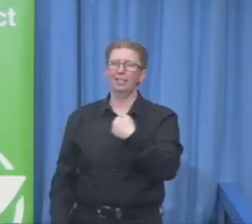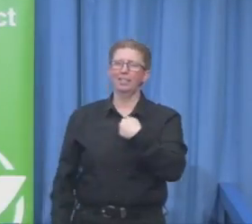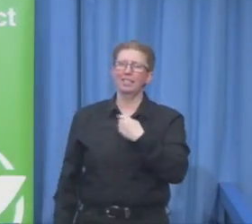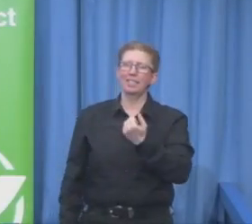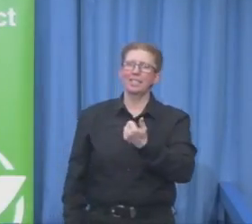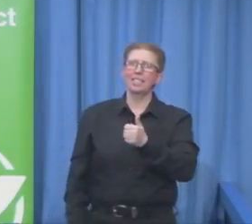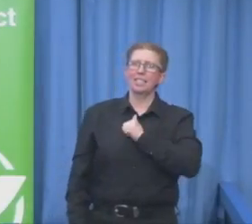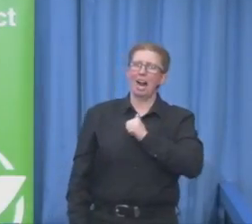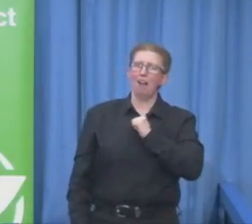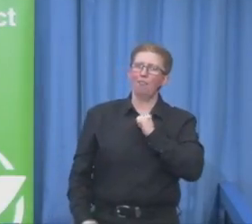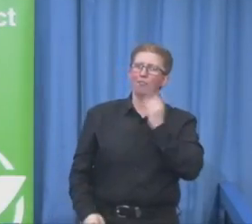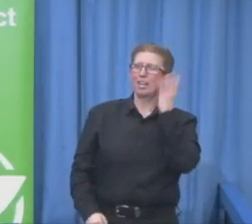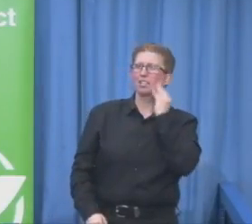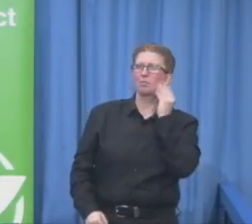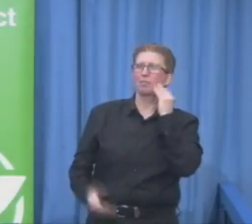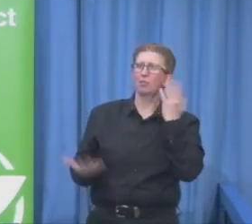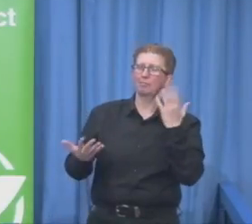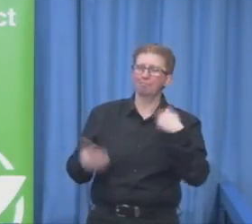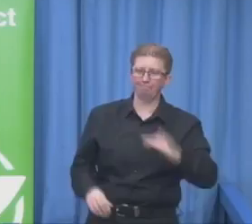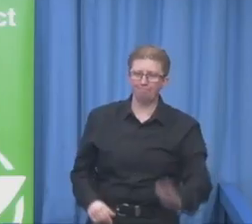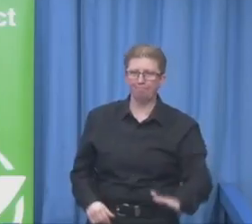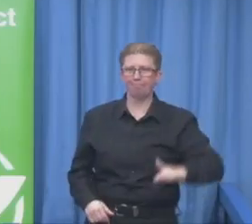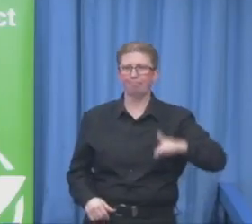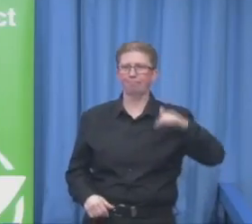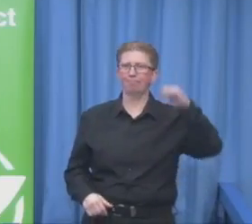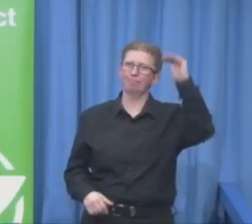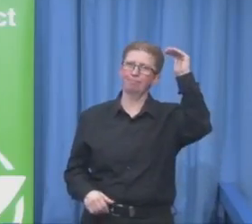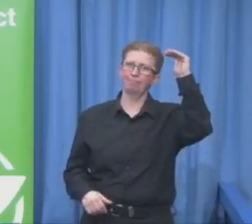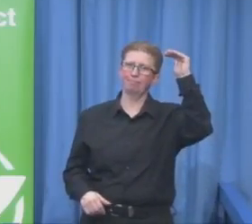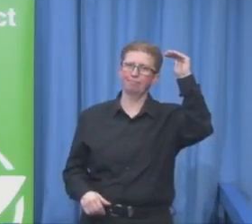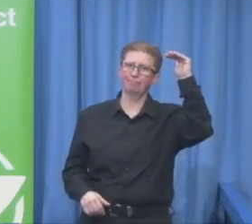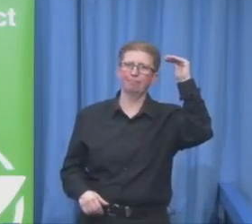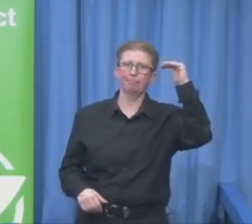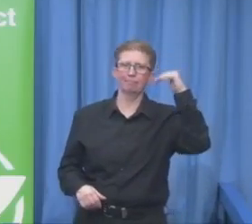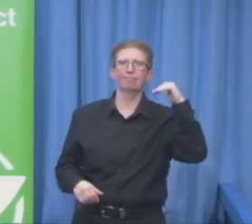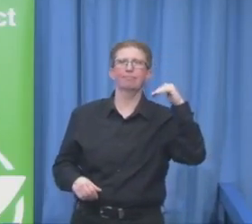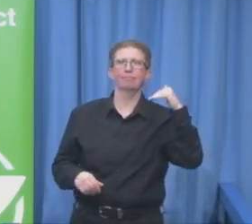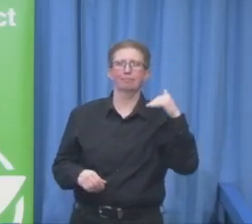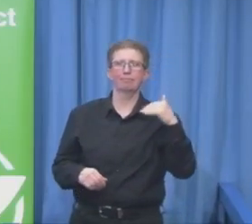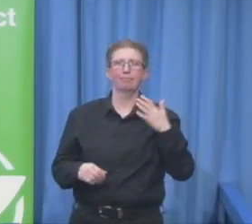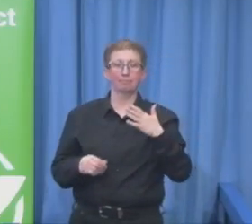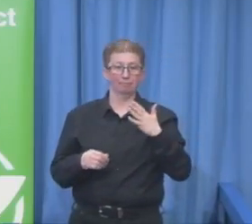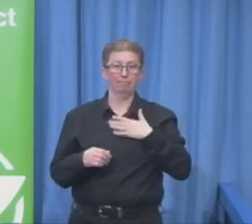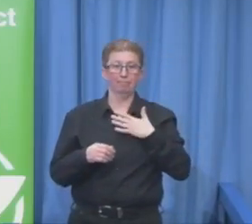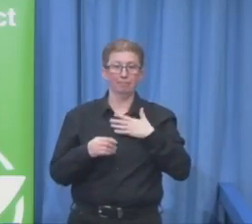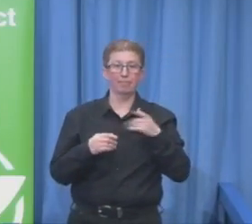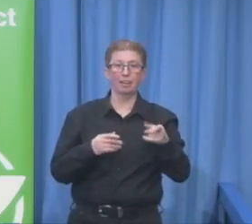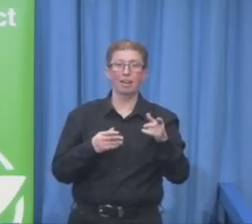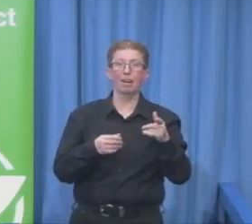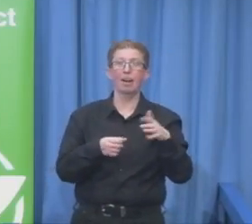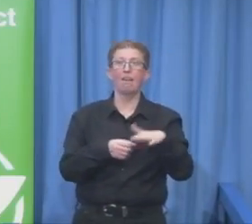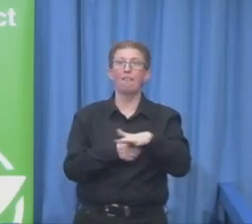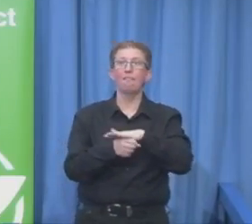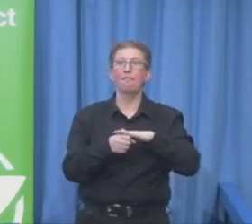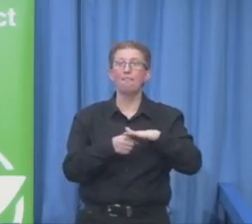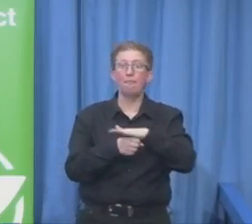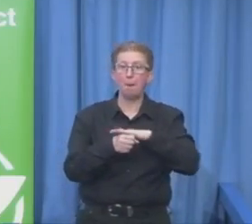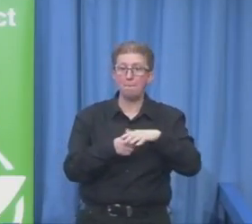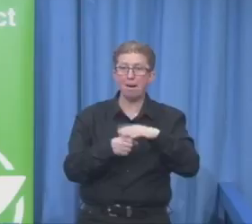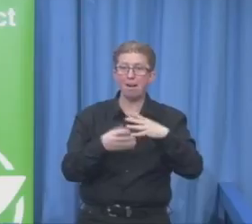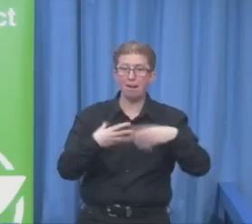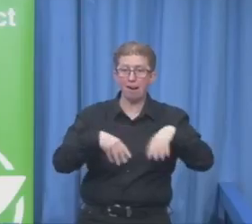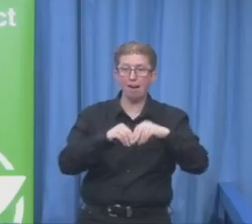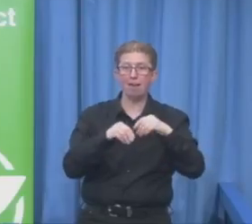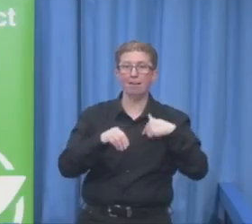Luxembourg and at that time lived with us our grand-grandmother. And she developed dementia at that